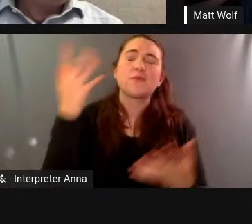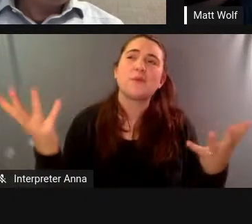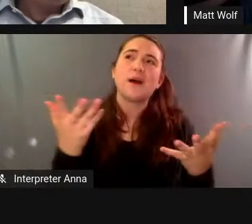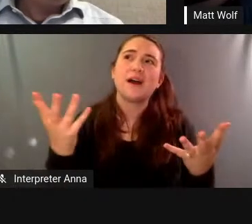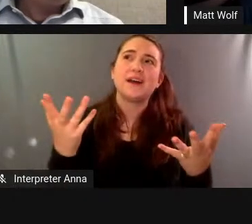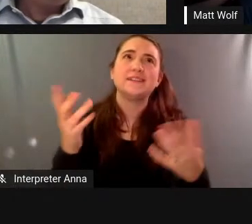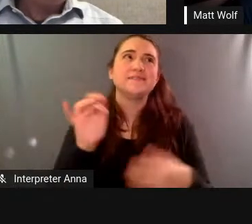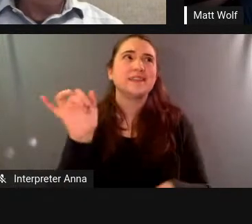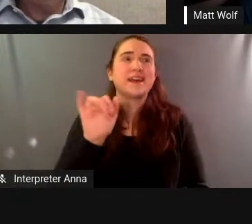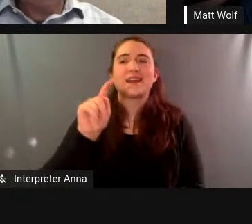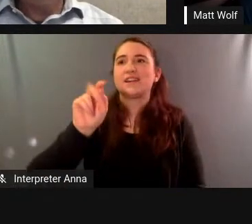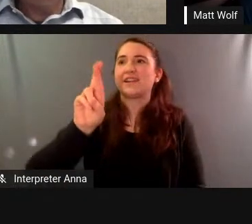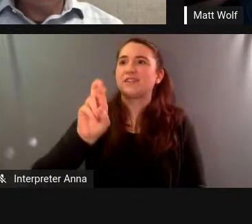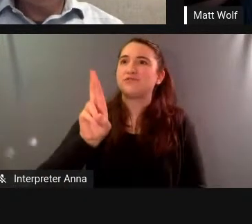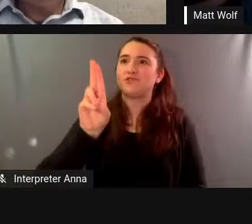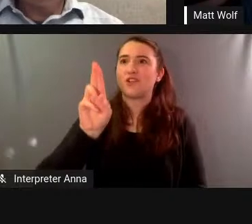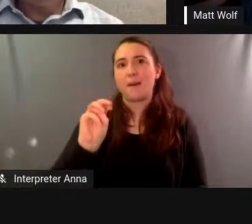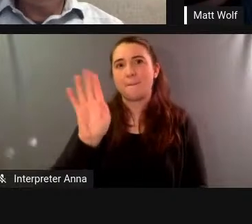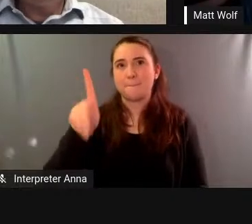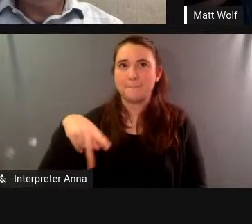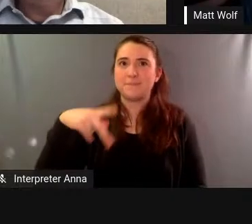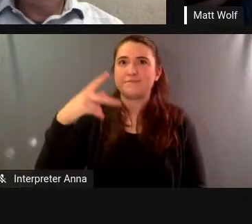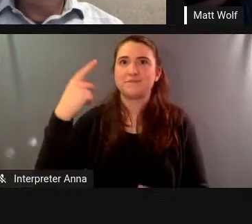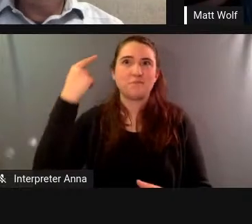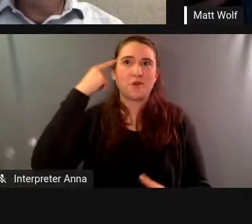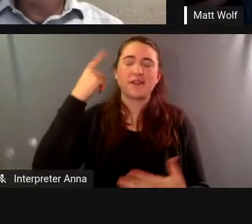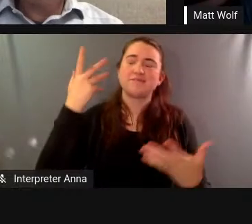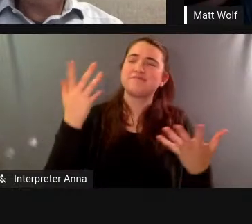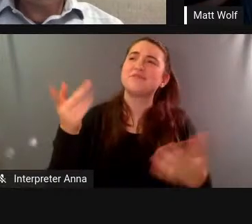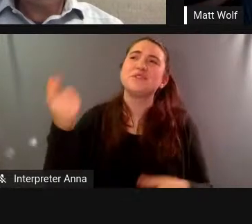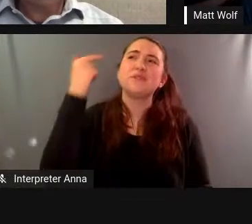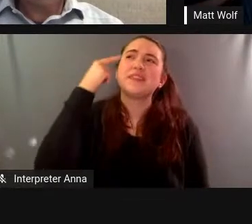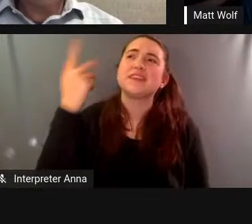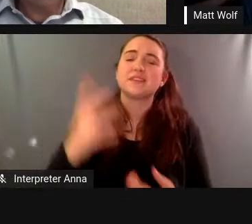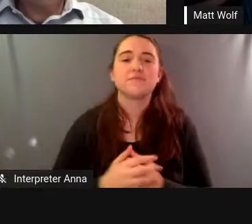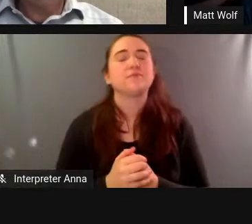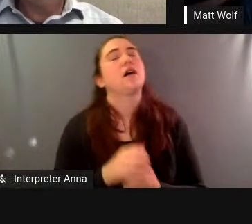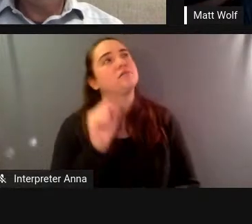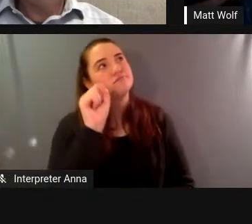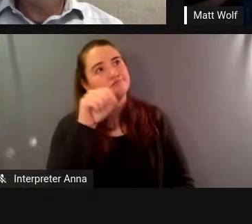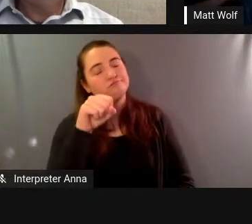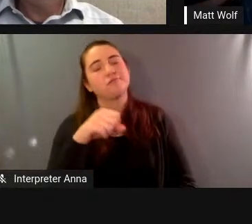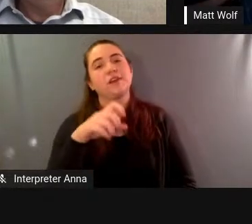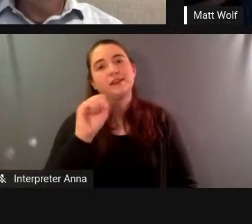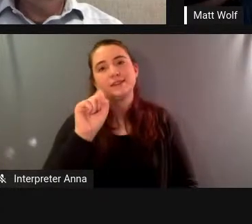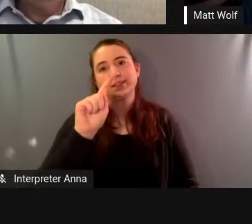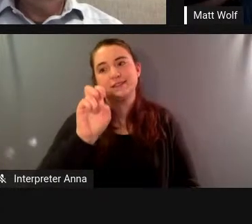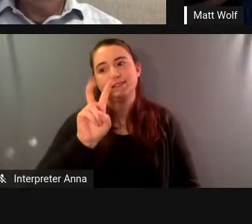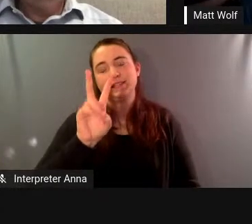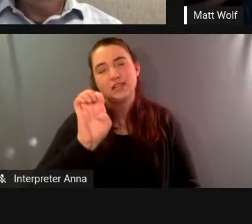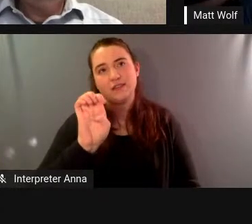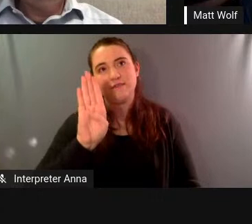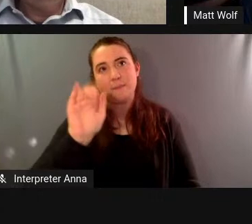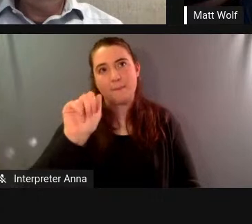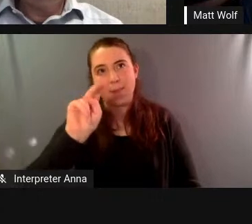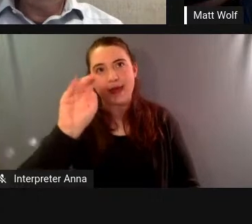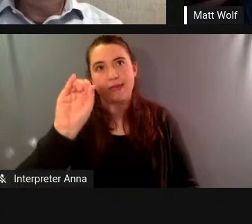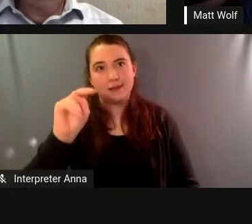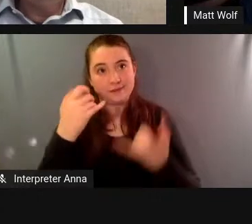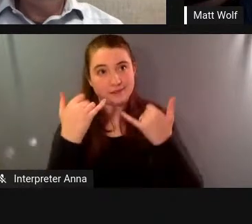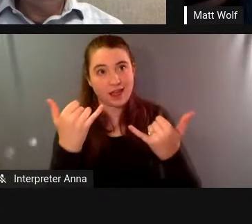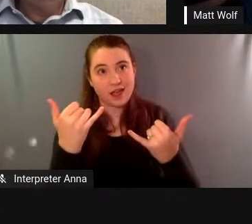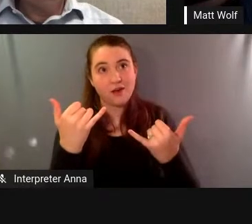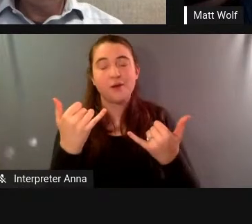yeah the sleep bannon who uh appeared recently is quite different than the one that uh that we had to contend with